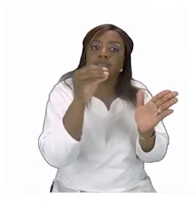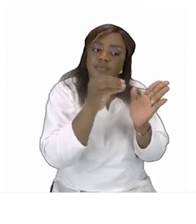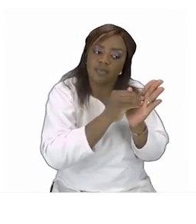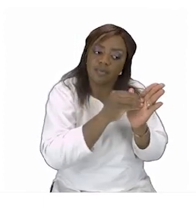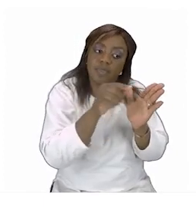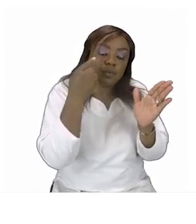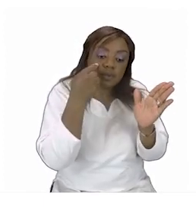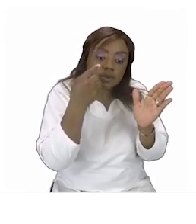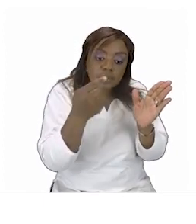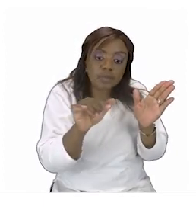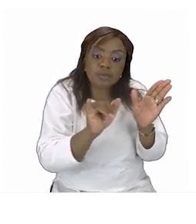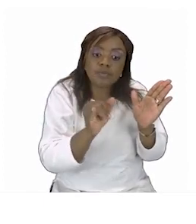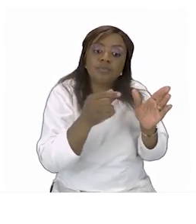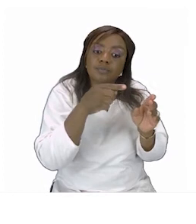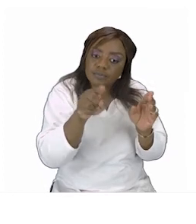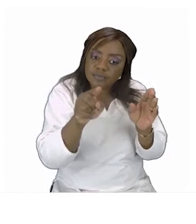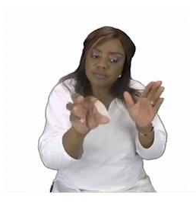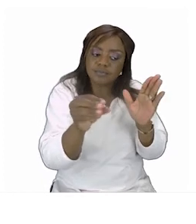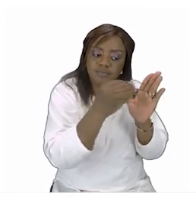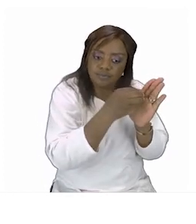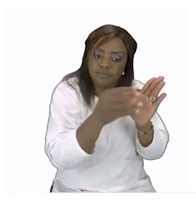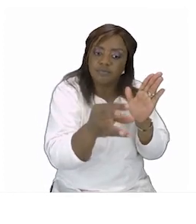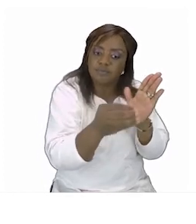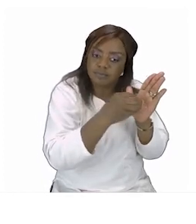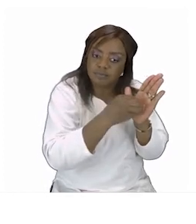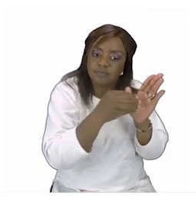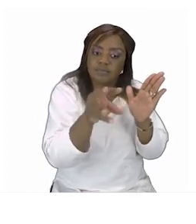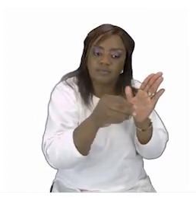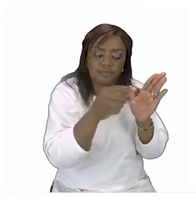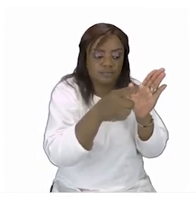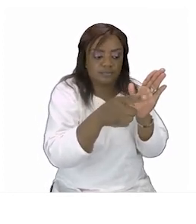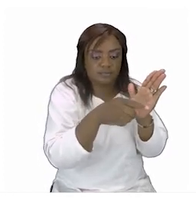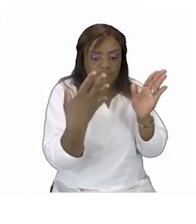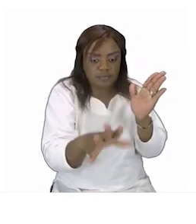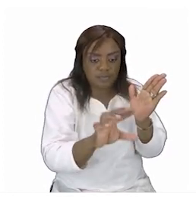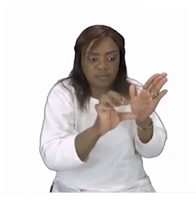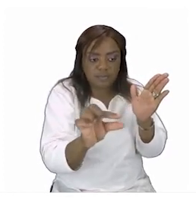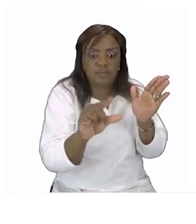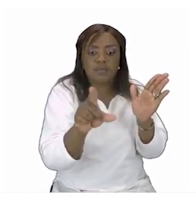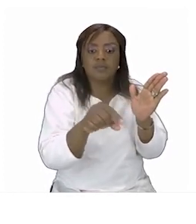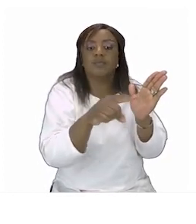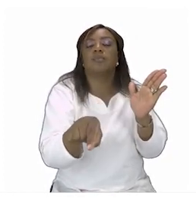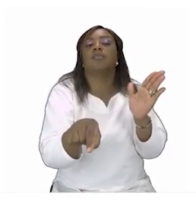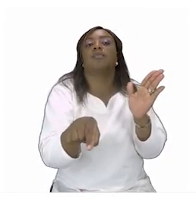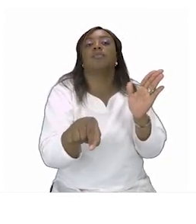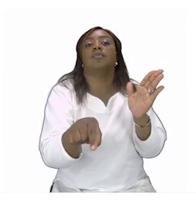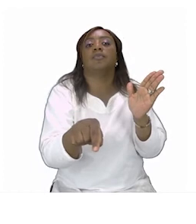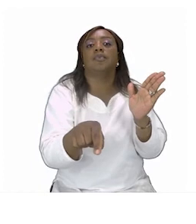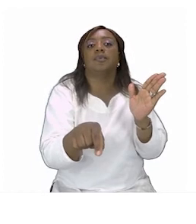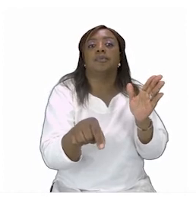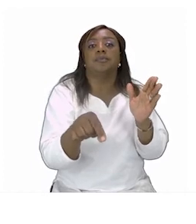and when you are done using that word cross it out so that you don't use it again